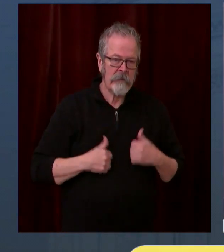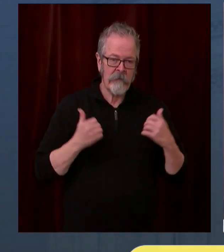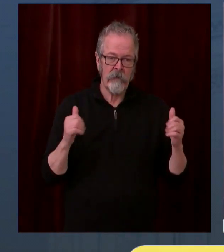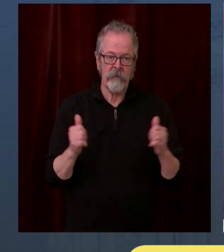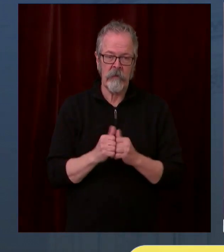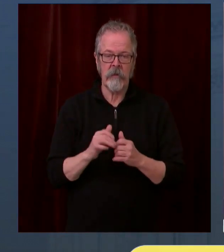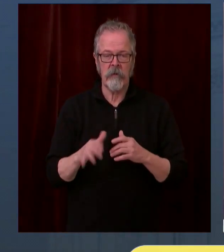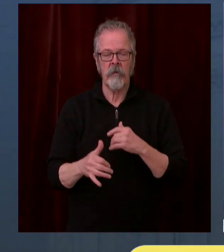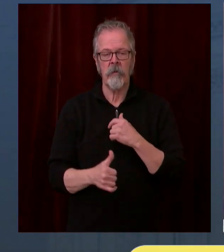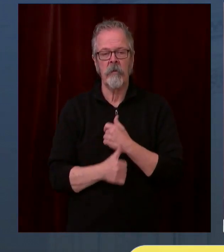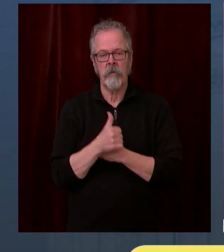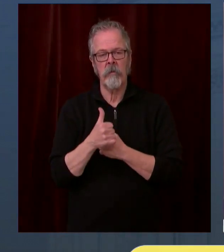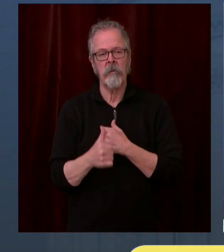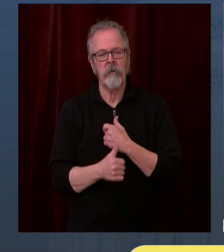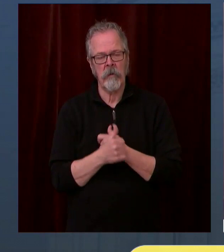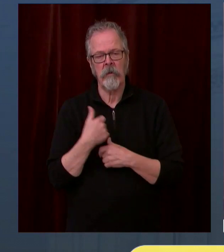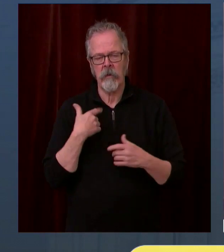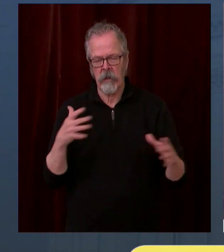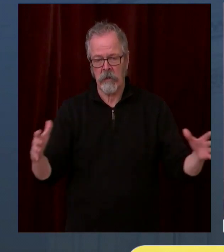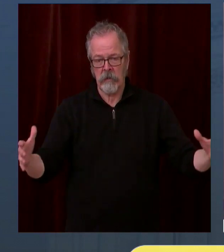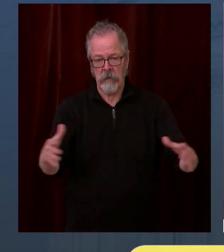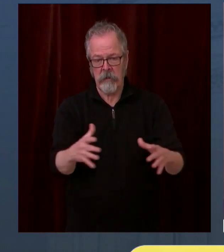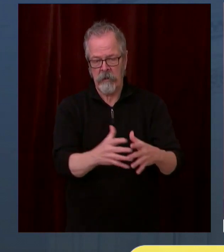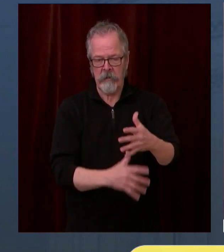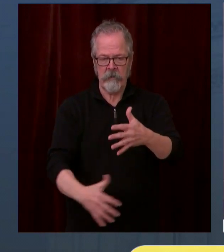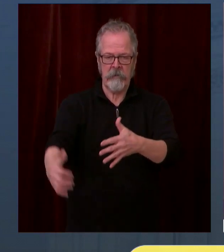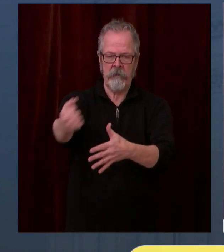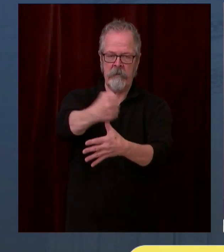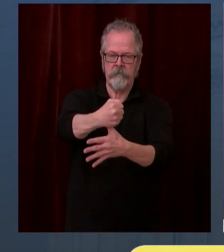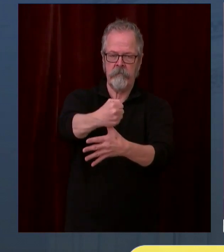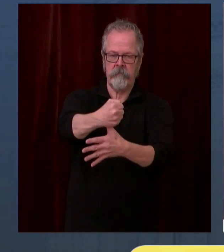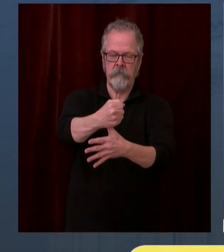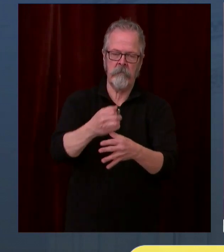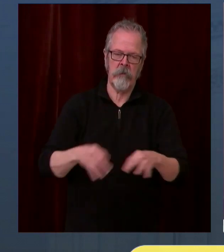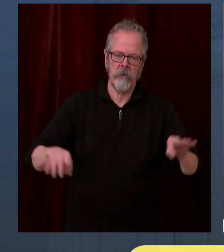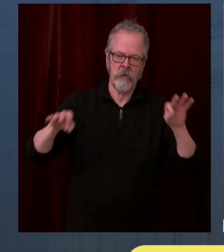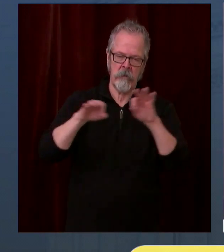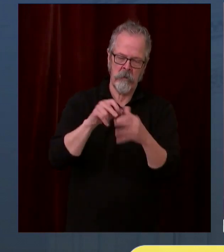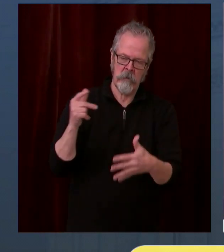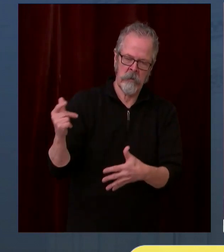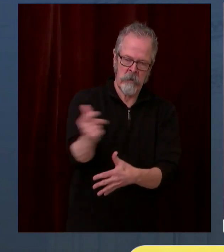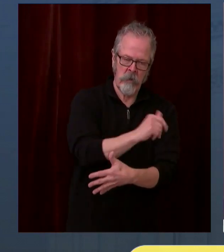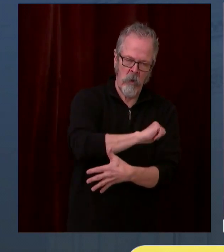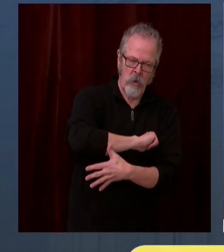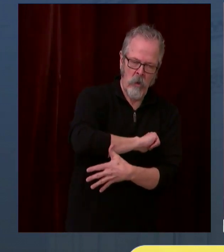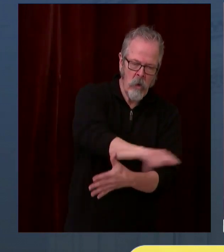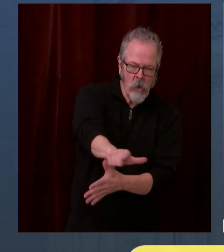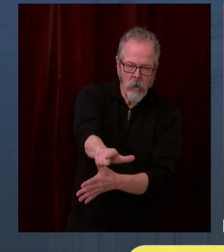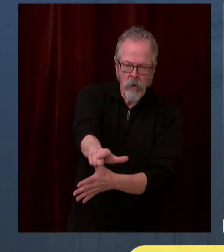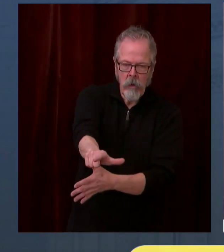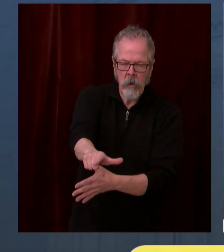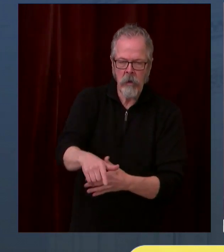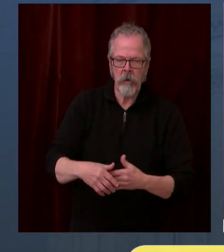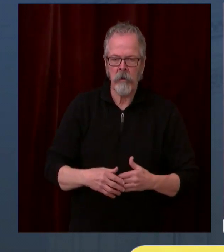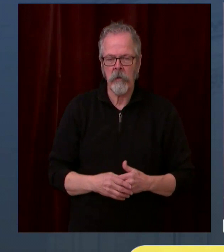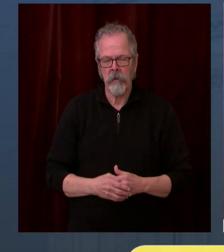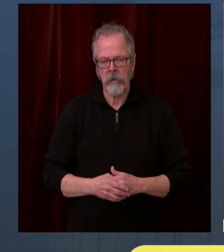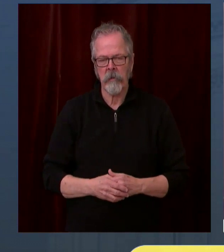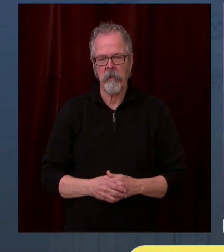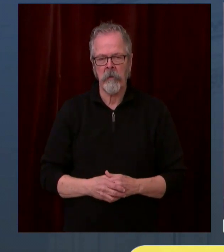recognizes that we have to do everything we can to make sure we're vaccinating as many